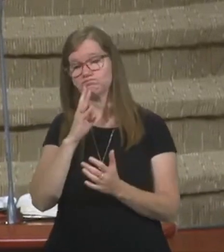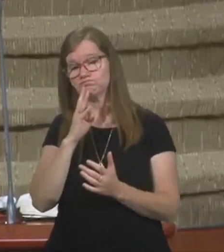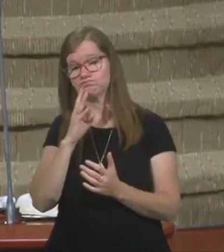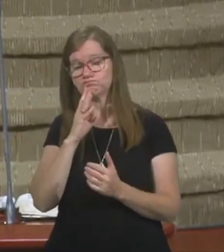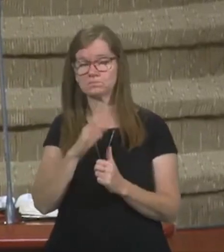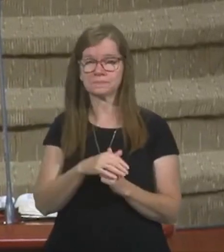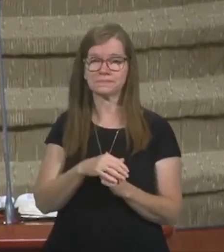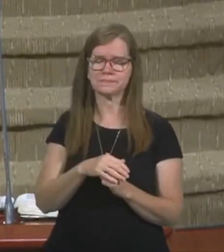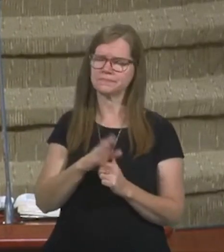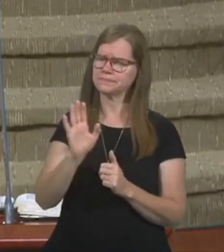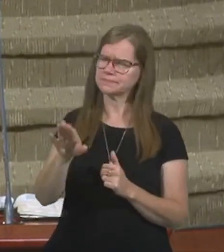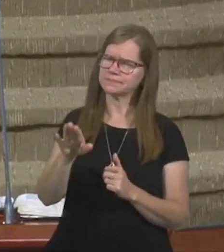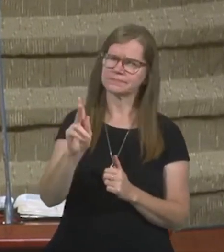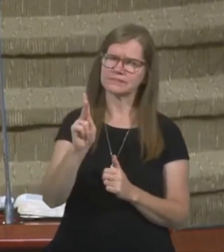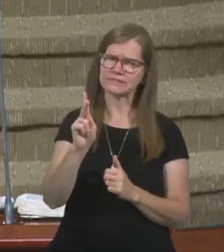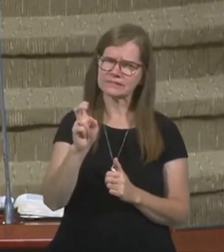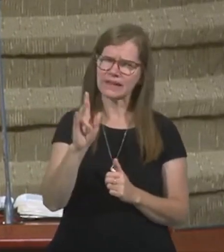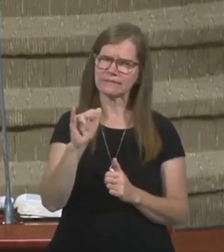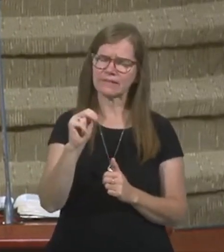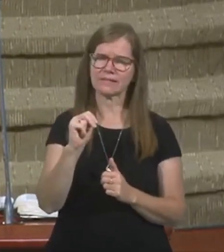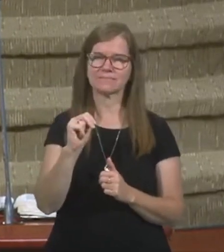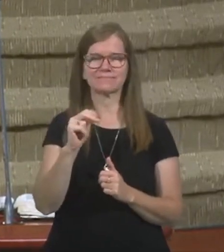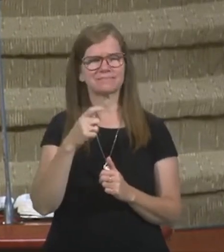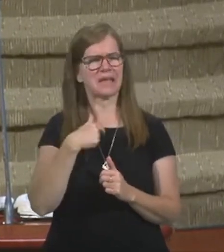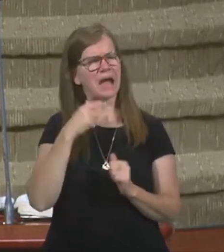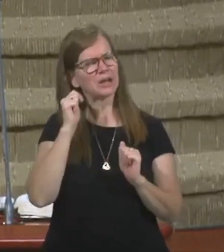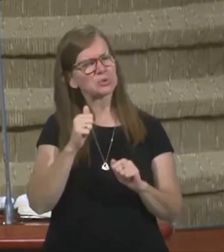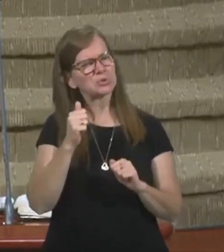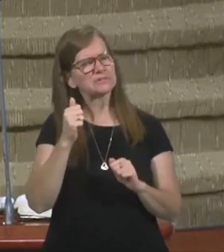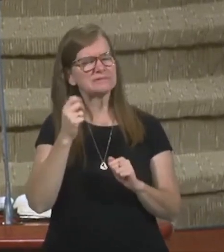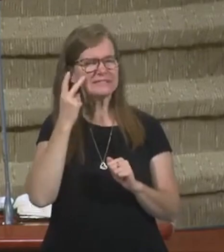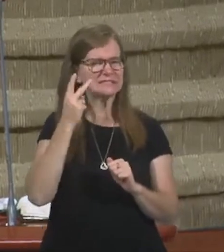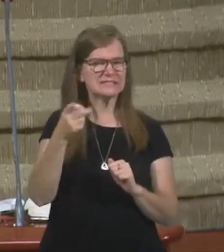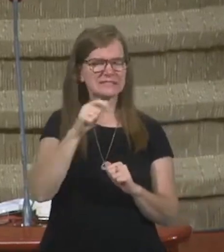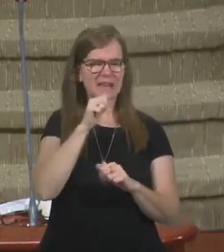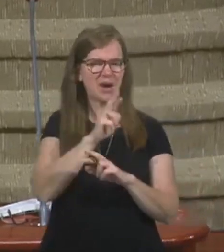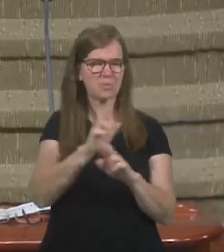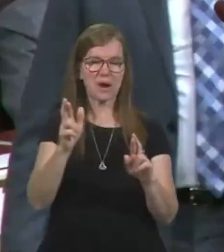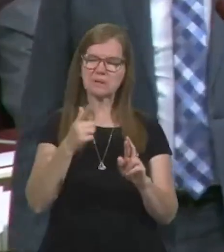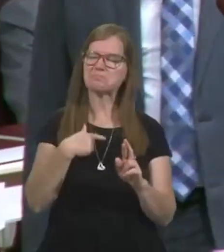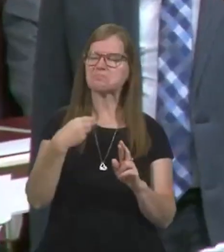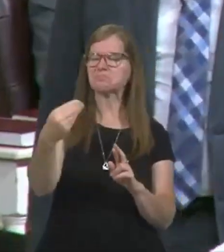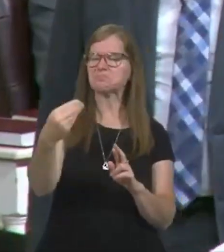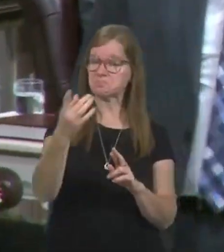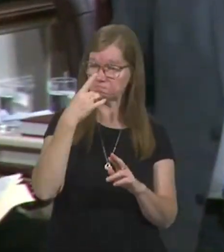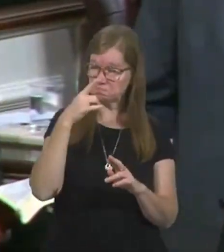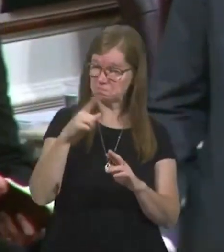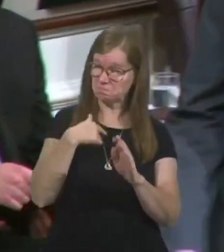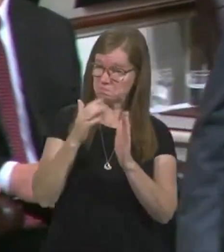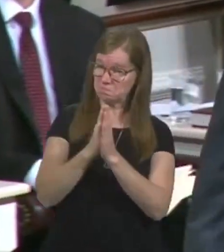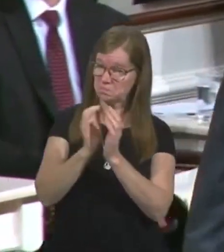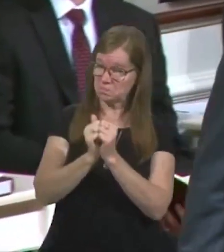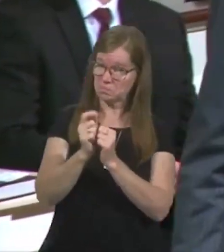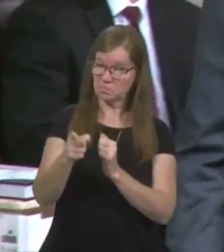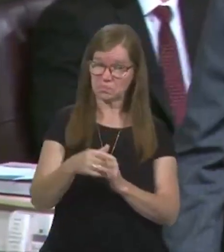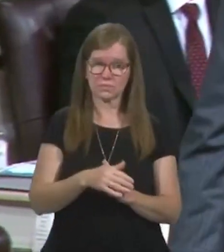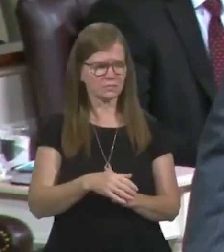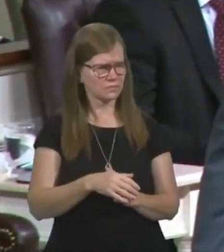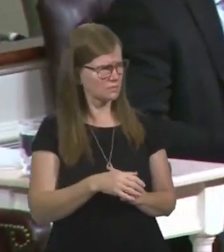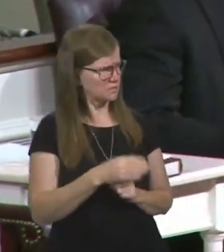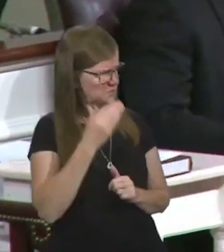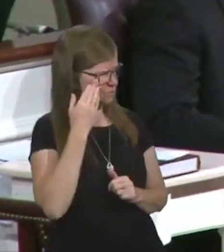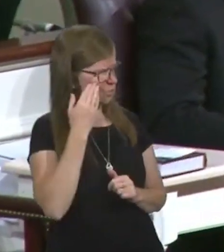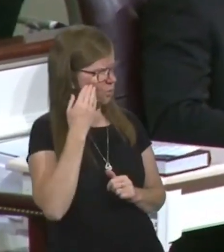him. And I said, Kevin, and I could tell he wasn't ready to go too much farther. I said, I'll give this track. you mind if I pray with you, Kevin? He said, you know what? You have